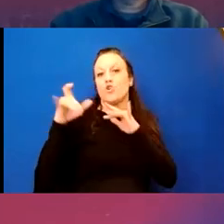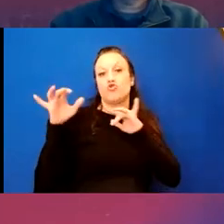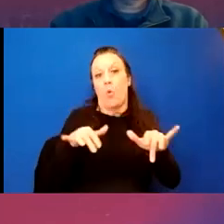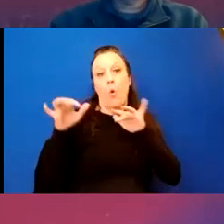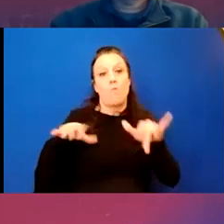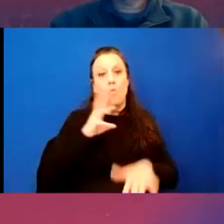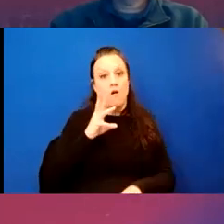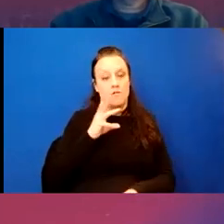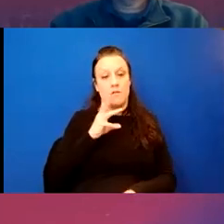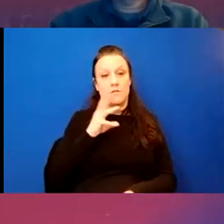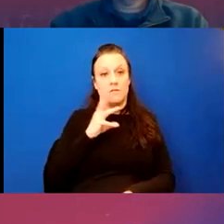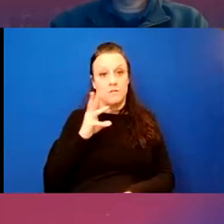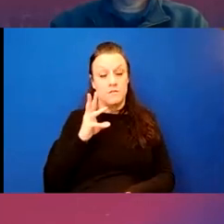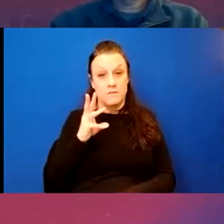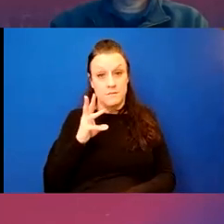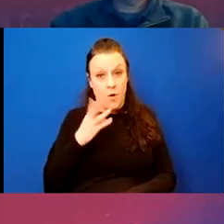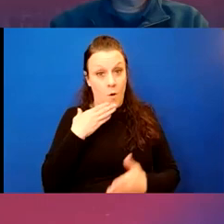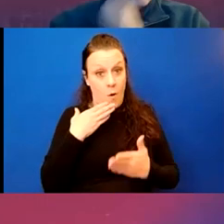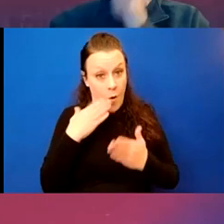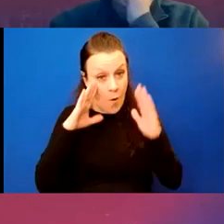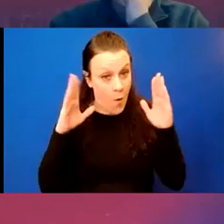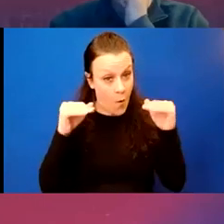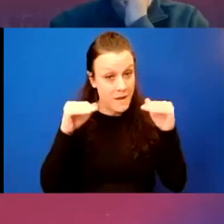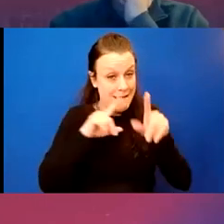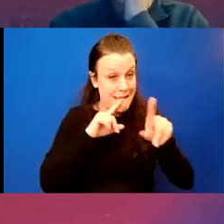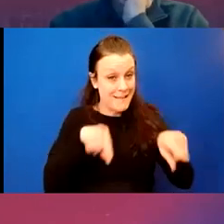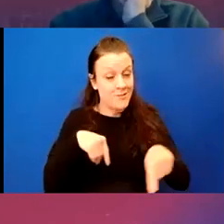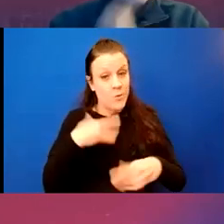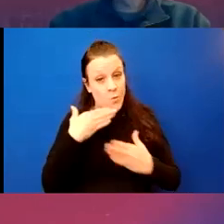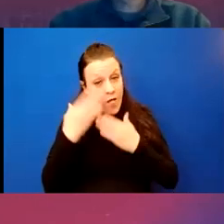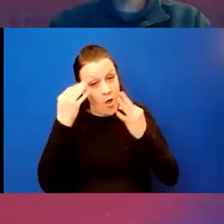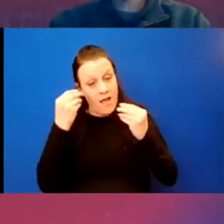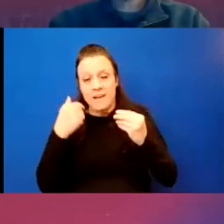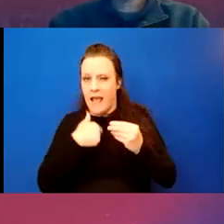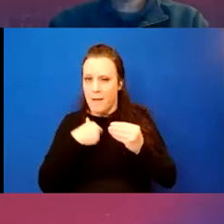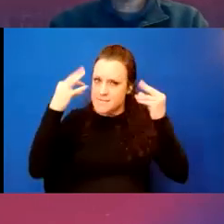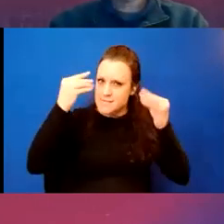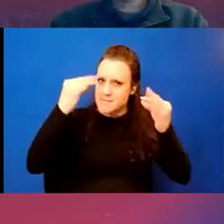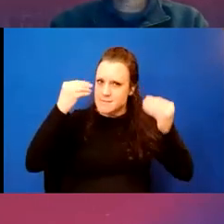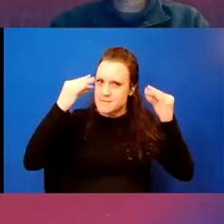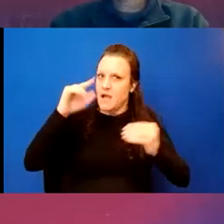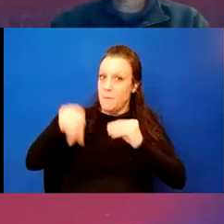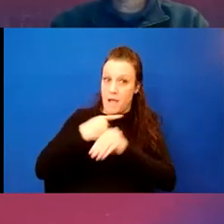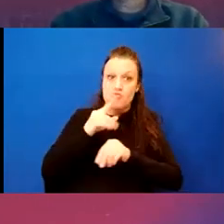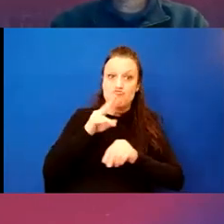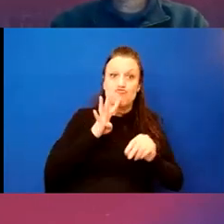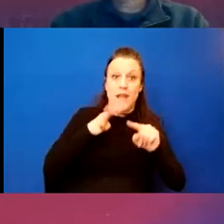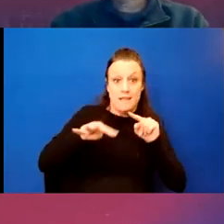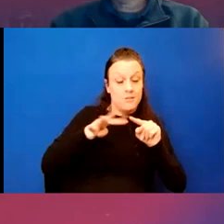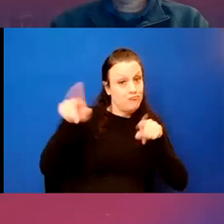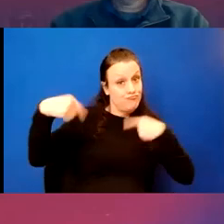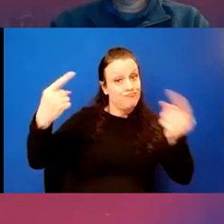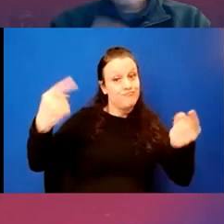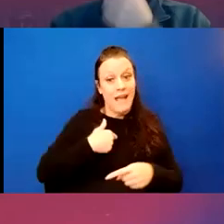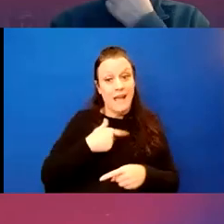answers your, your question. Well thought out. I, I'll tell you, I spent a lot of time thinking about drainage, um, as we were,